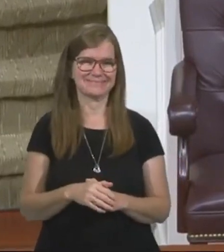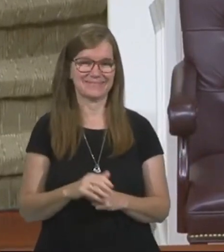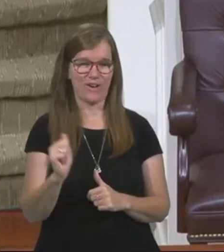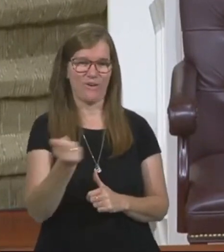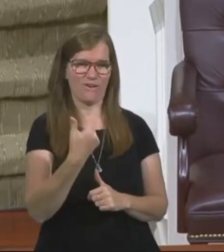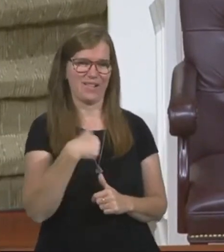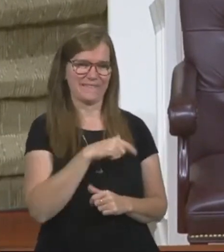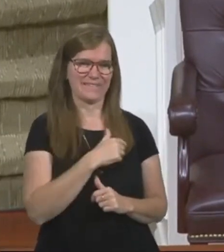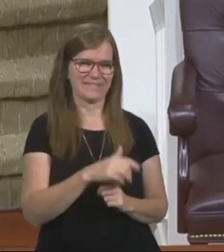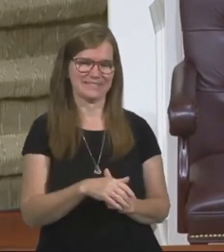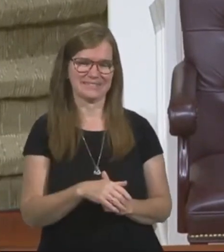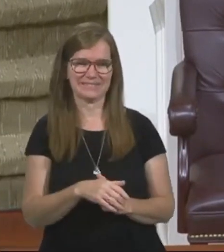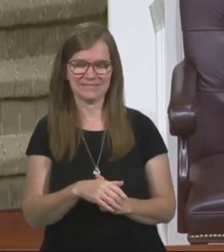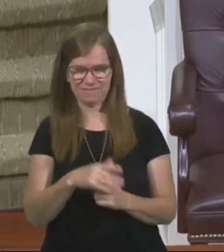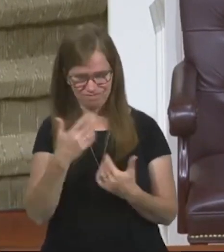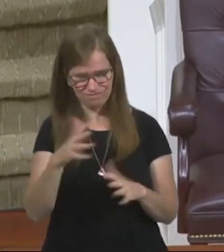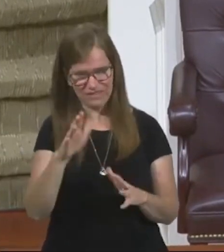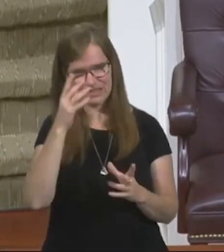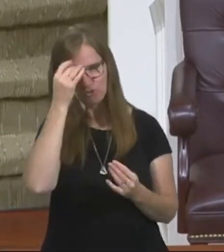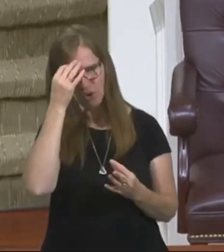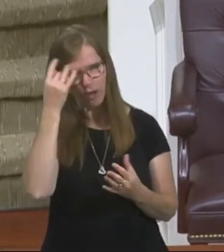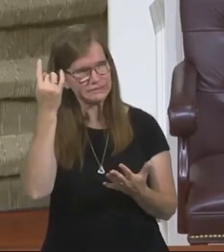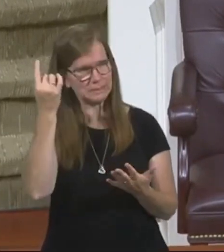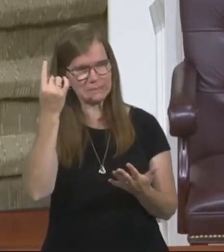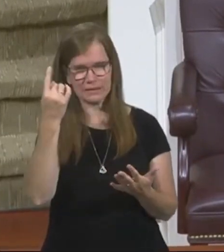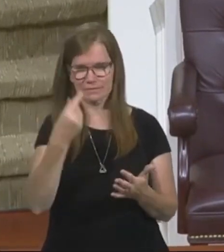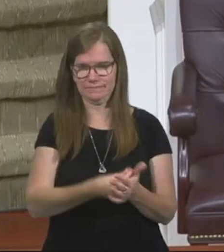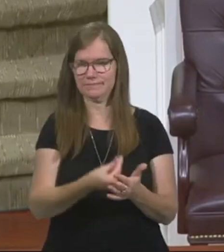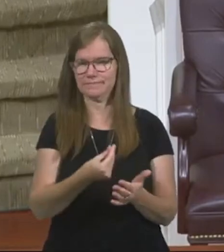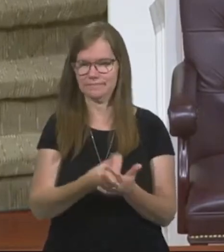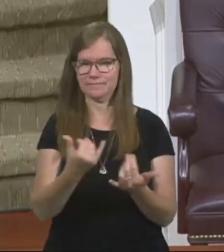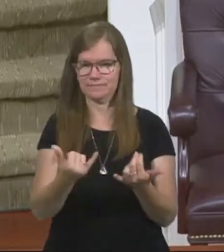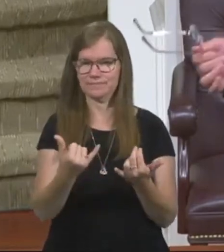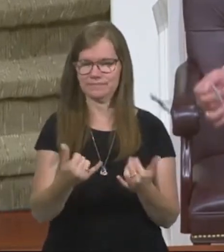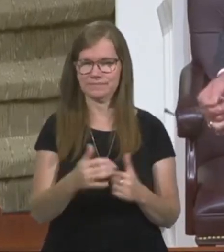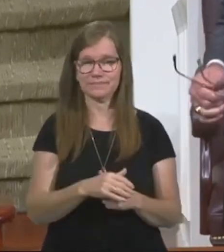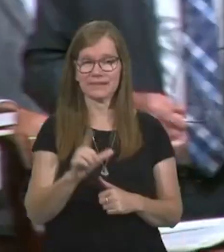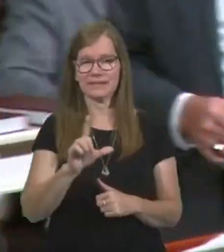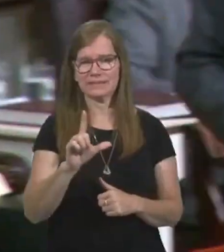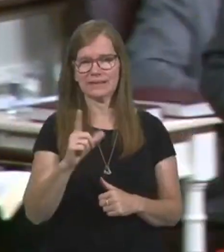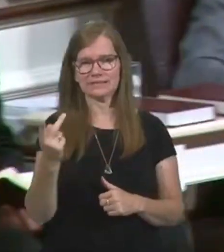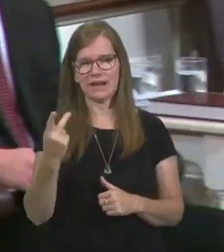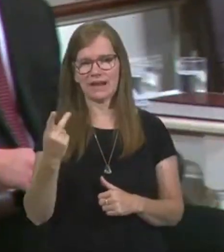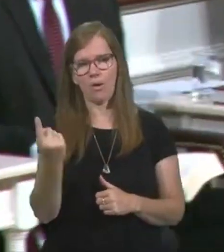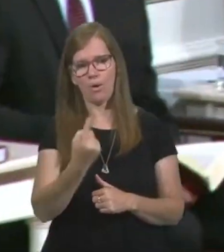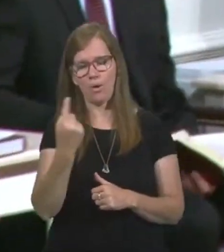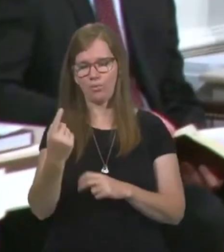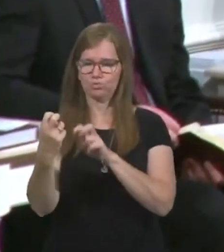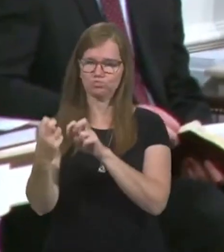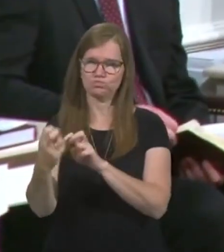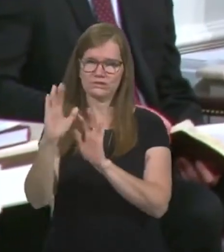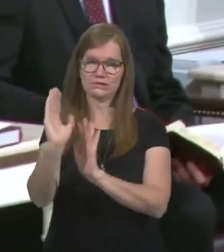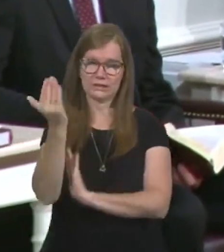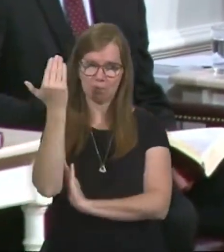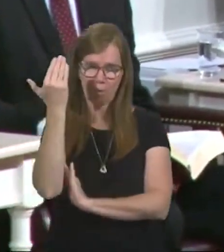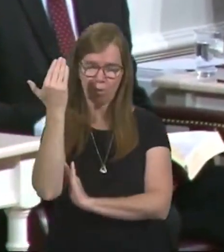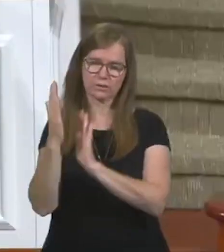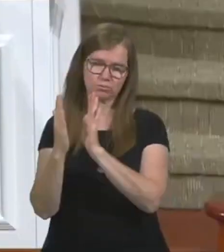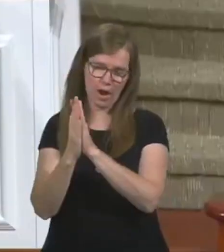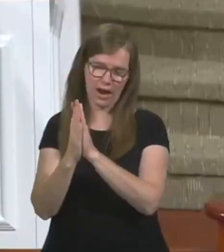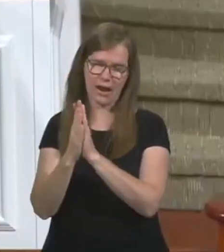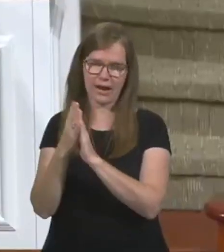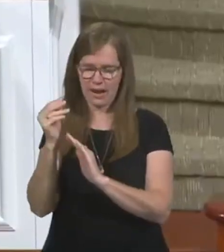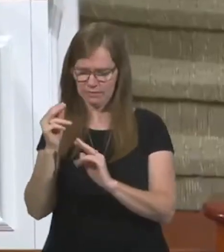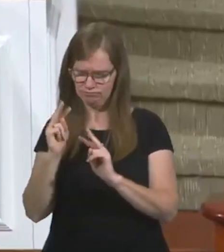All of us have thought somehow about finances. Linda and I, we always sit together on Sunday morning, we pray and we